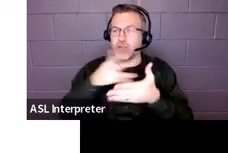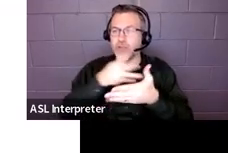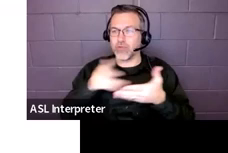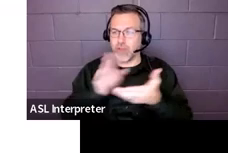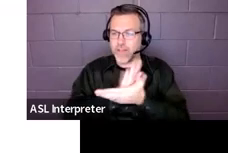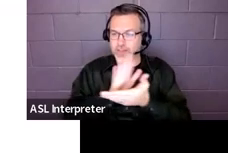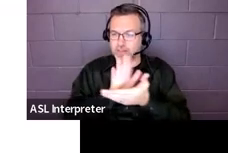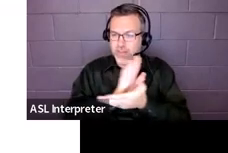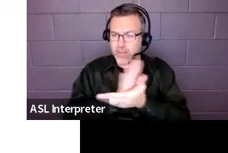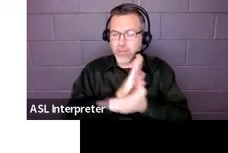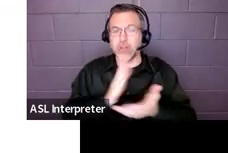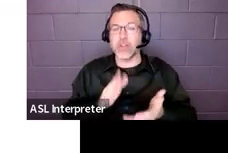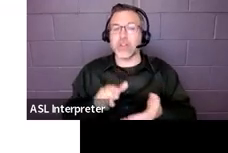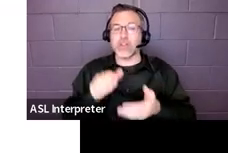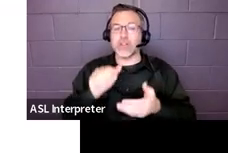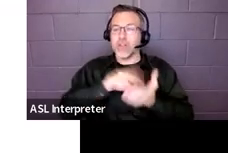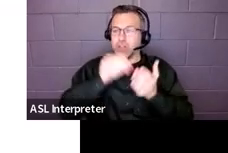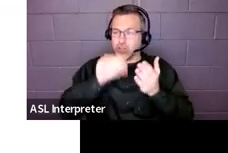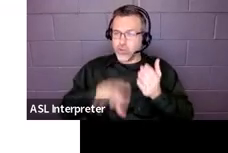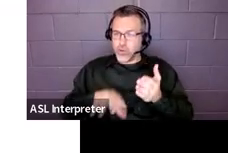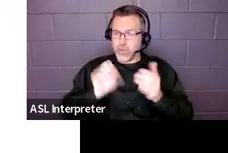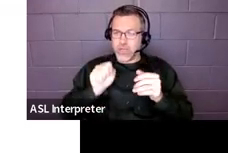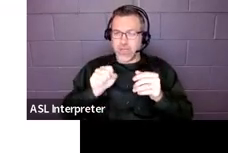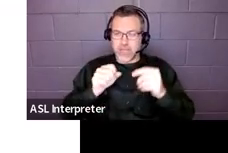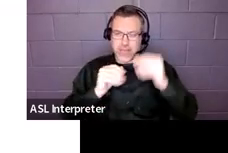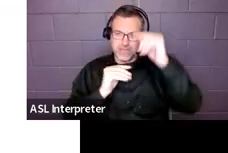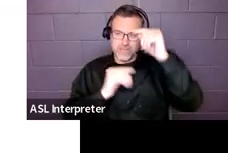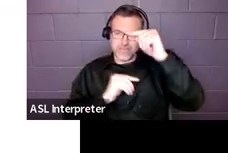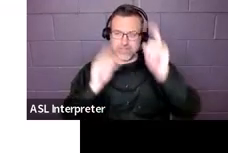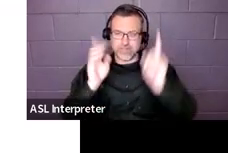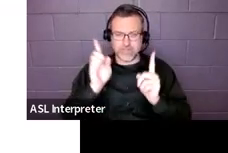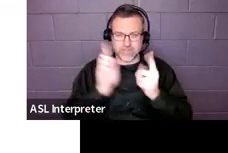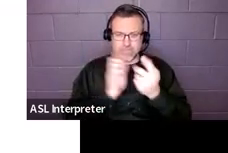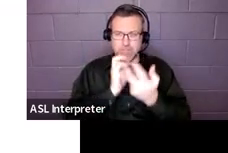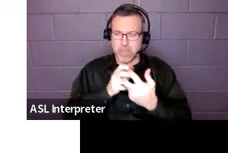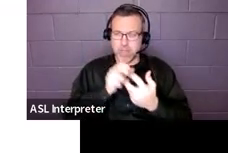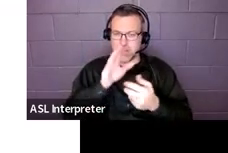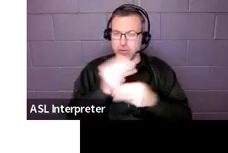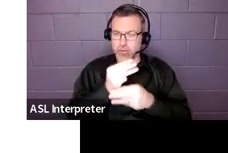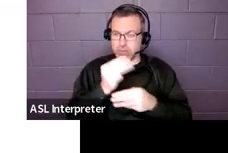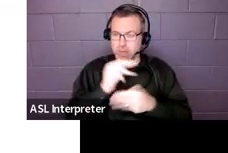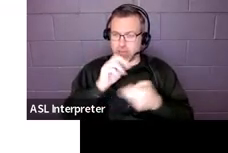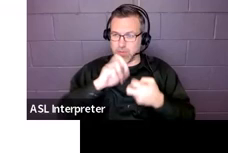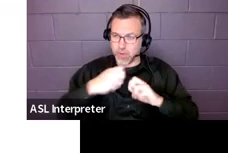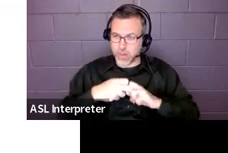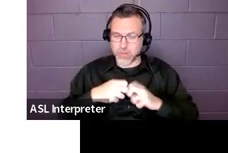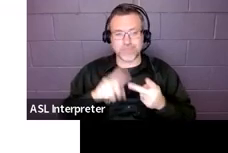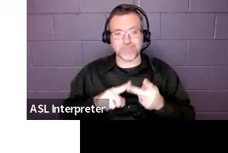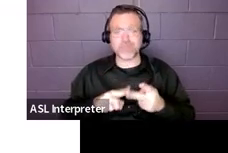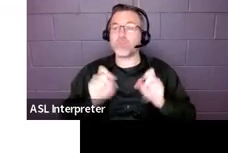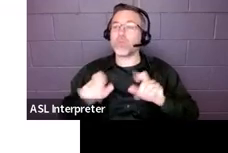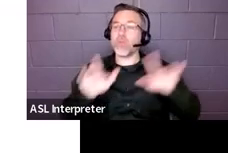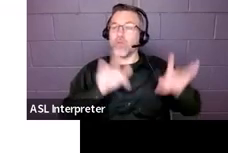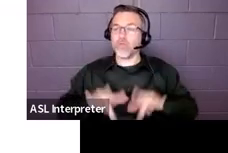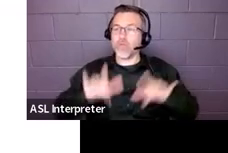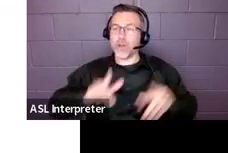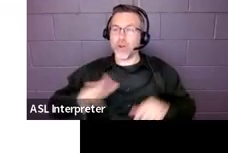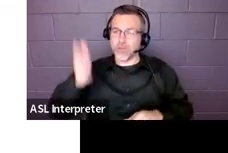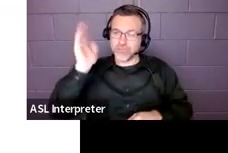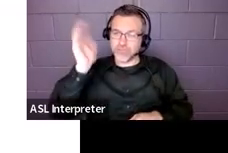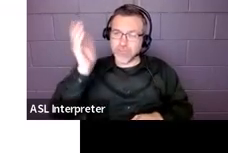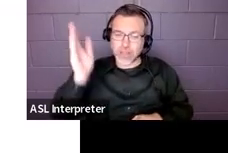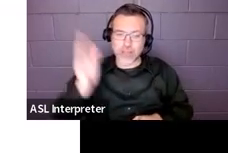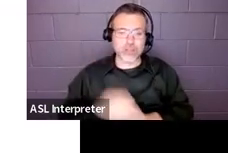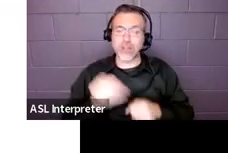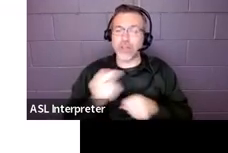you know, for the child to be able to line up their math problems. Record lectures. Use a computer or a keyboard